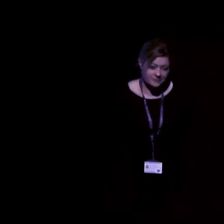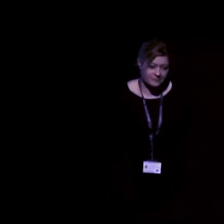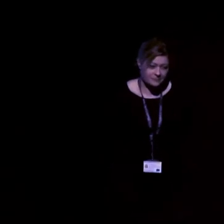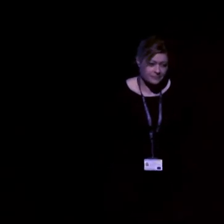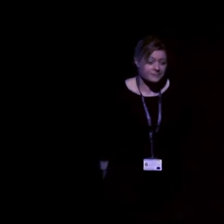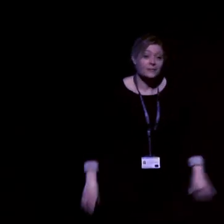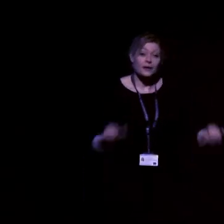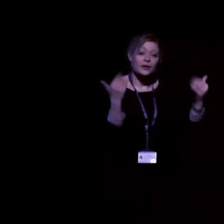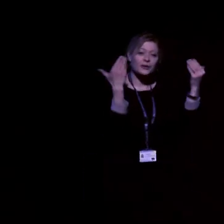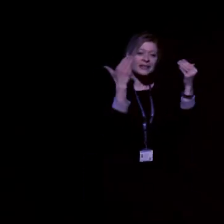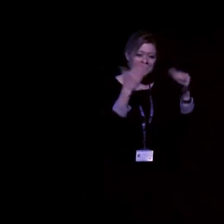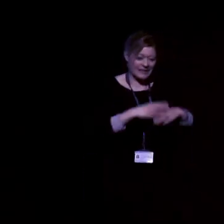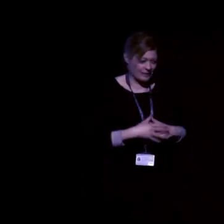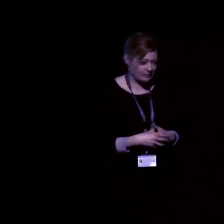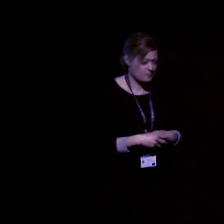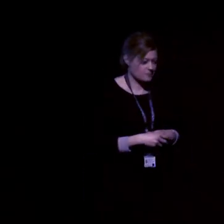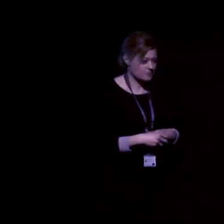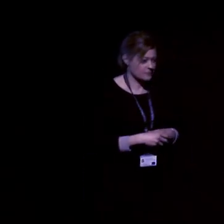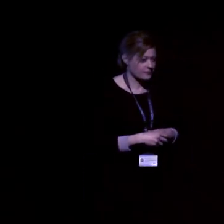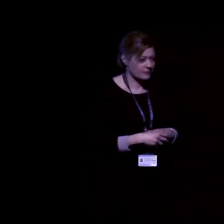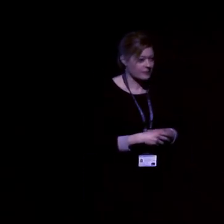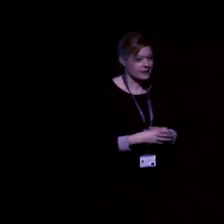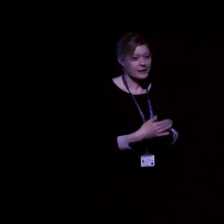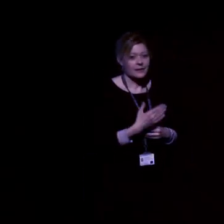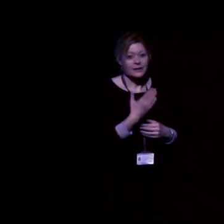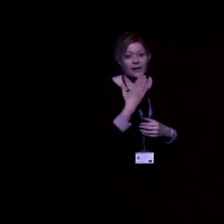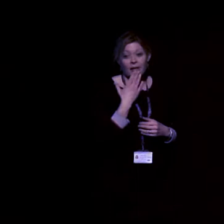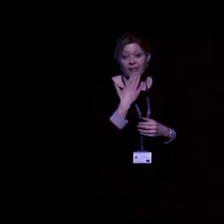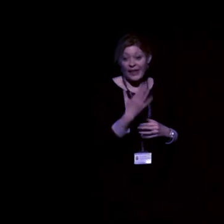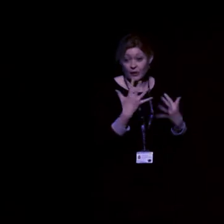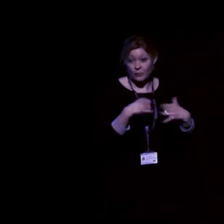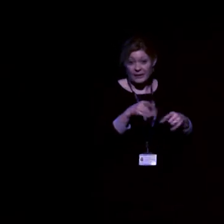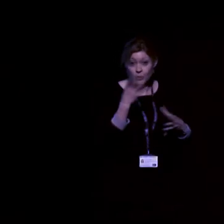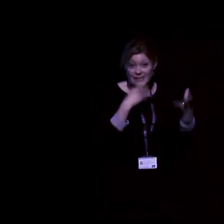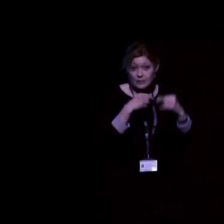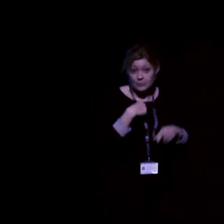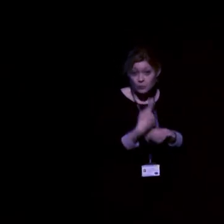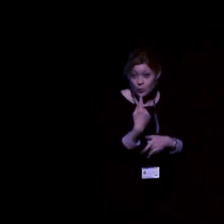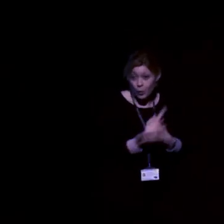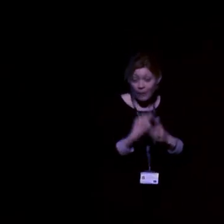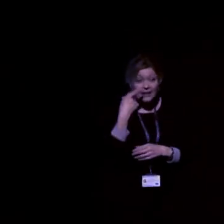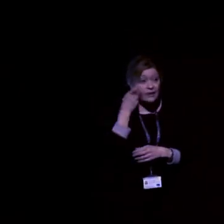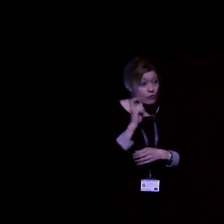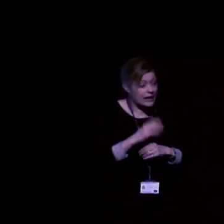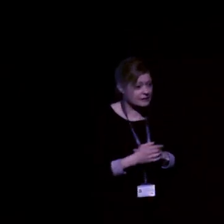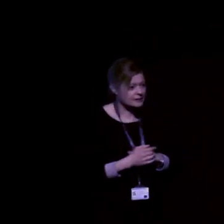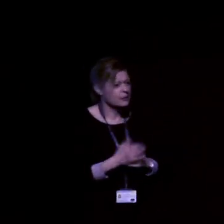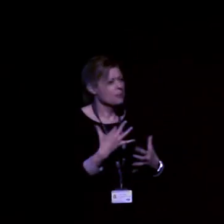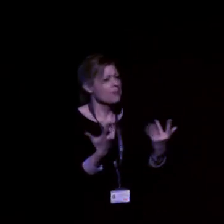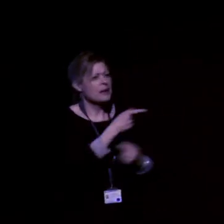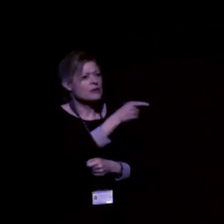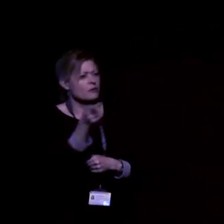Good evening and thank you for being here for my hearing aid talk. But many of you may be wondering